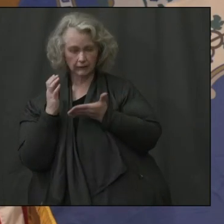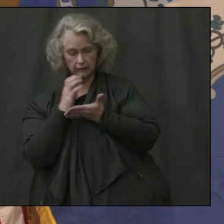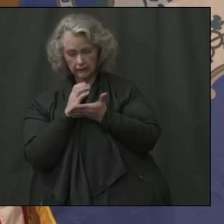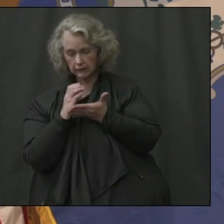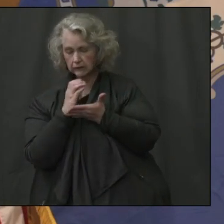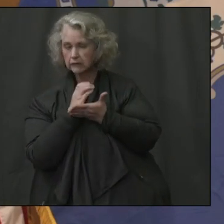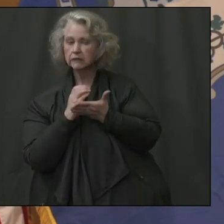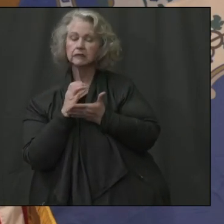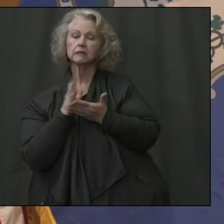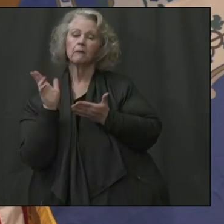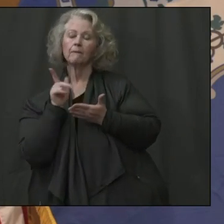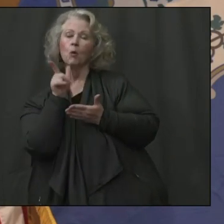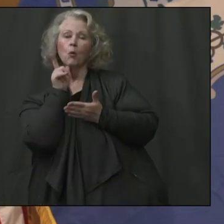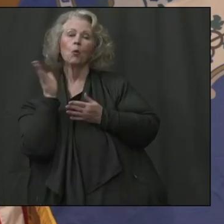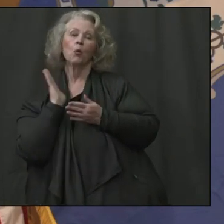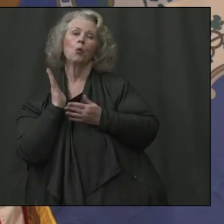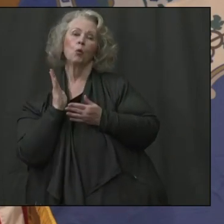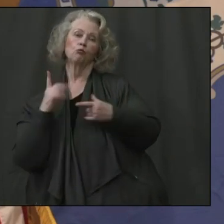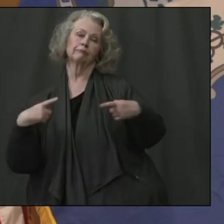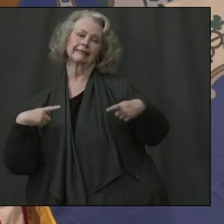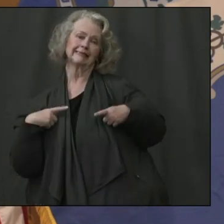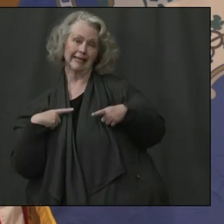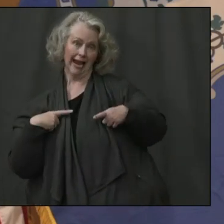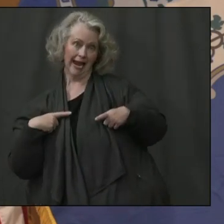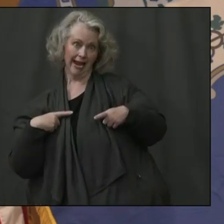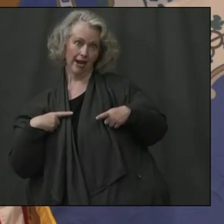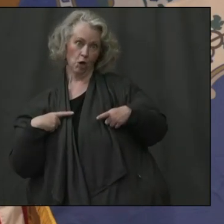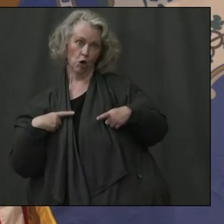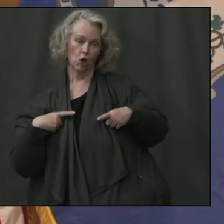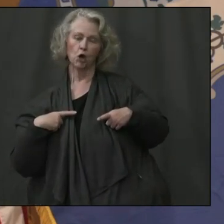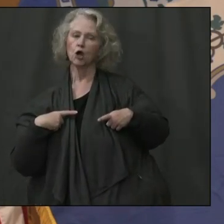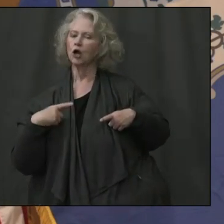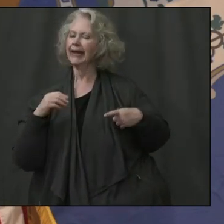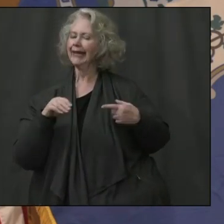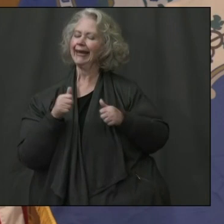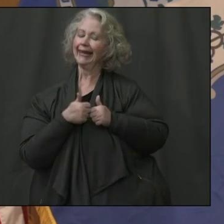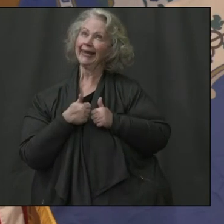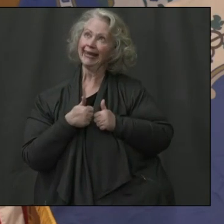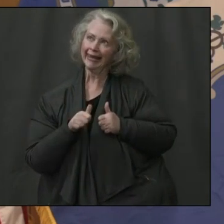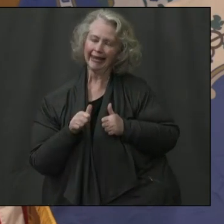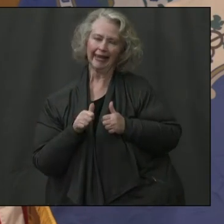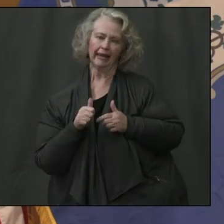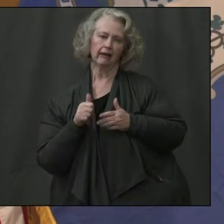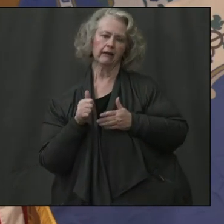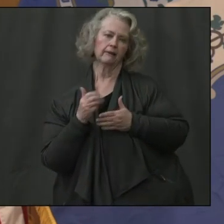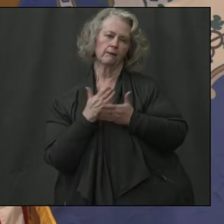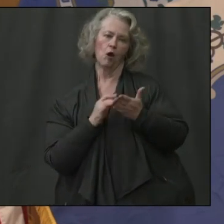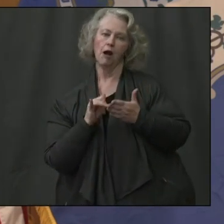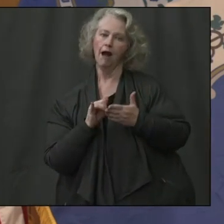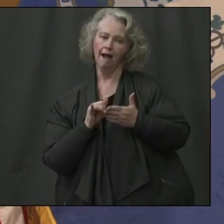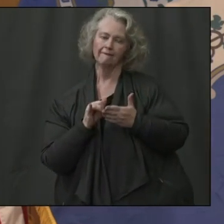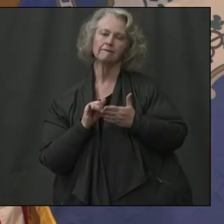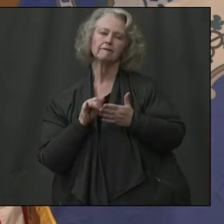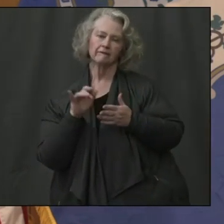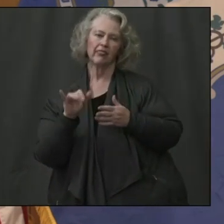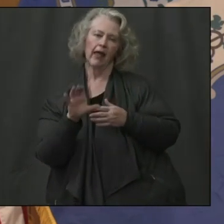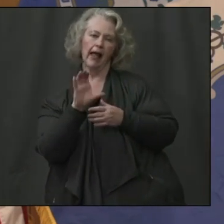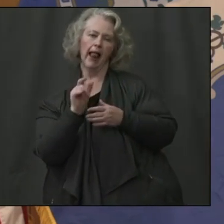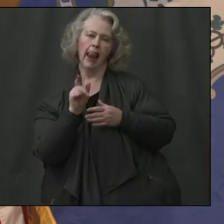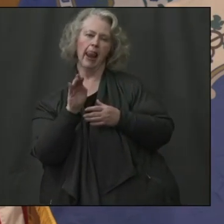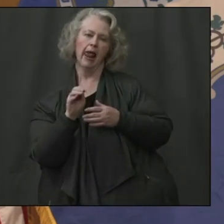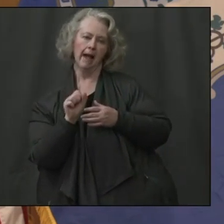prior retirees that have worked, um, in any area of unemployment, uh, claims processing.